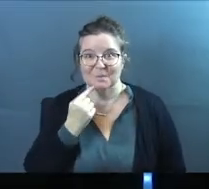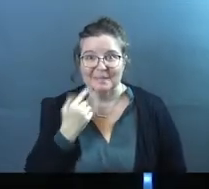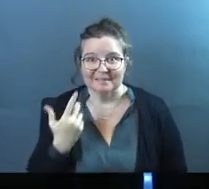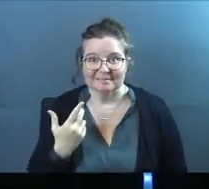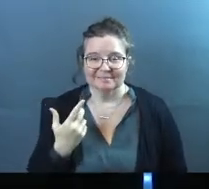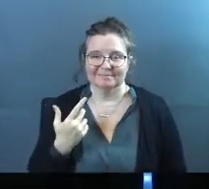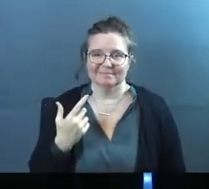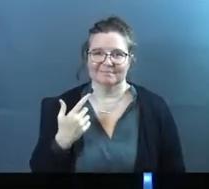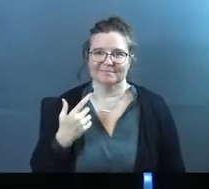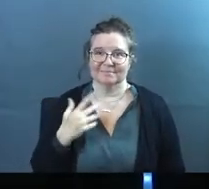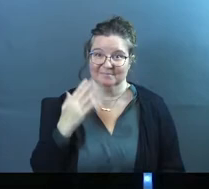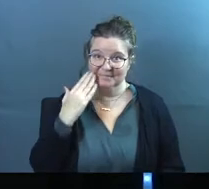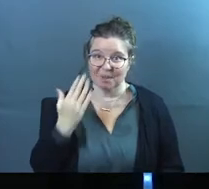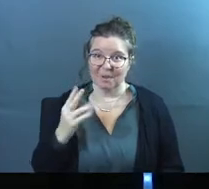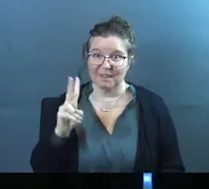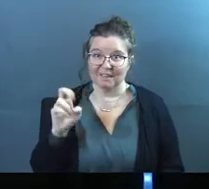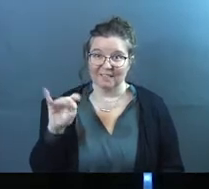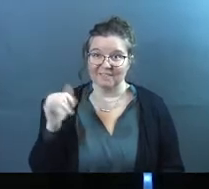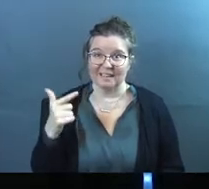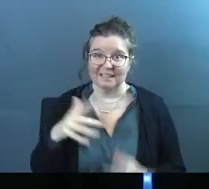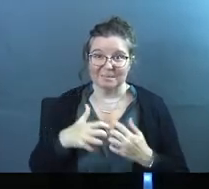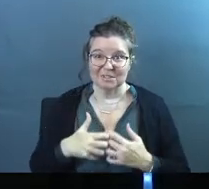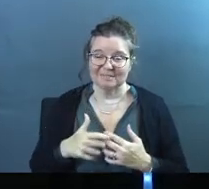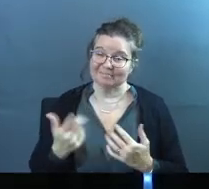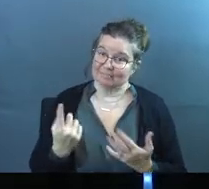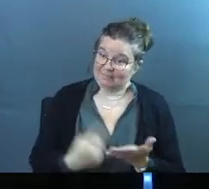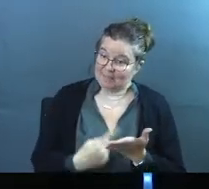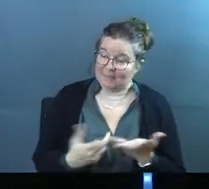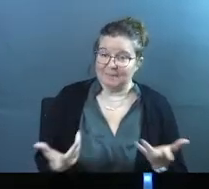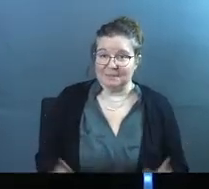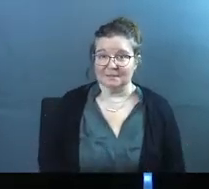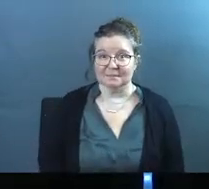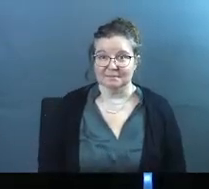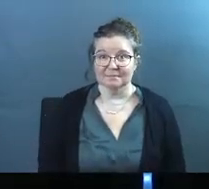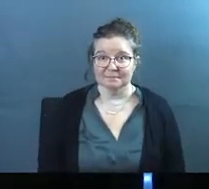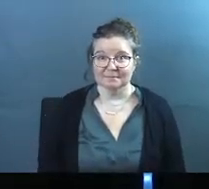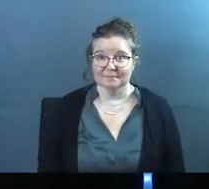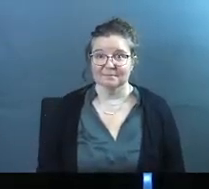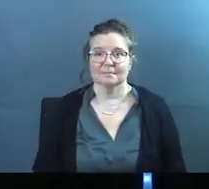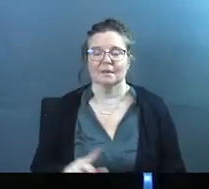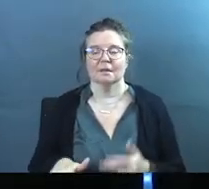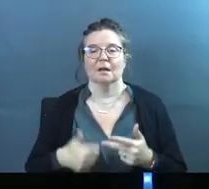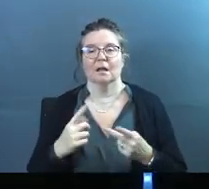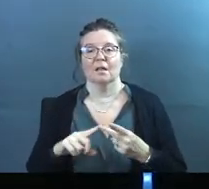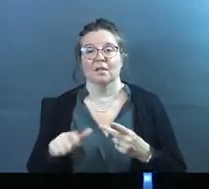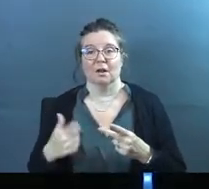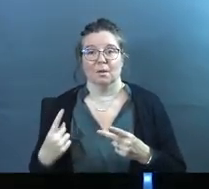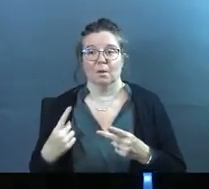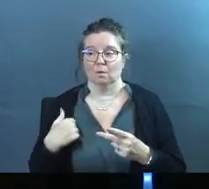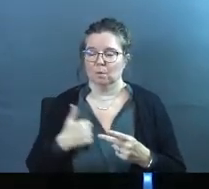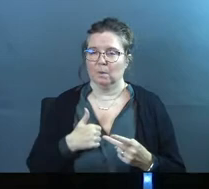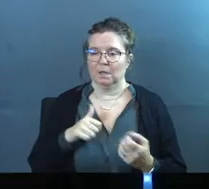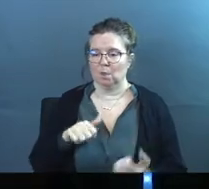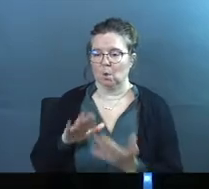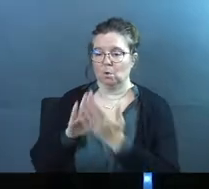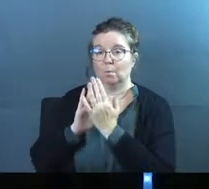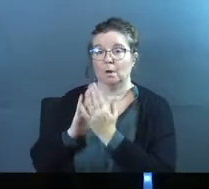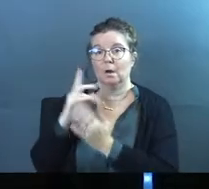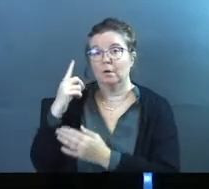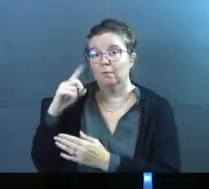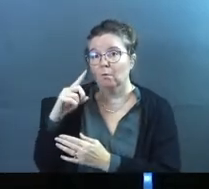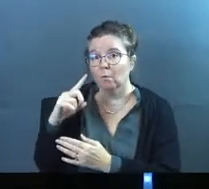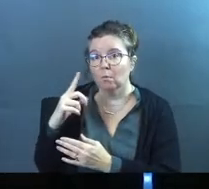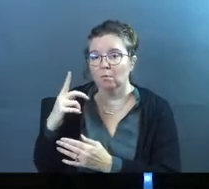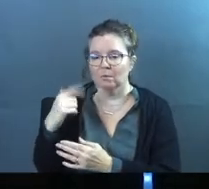That's it. See you later. Sometimes. And then another one is, do we go to prayer because